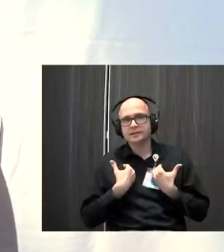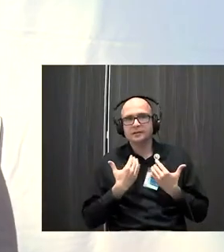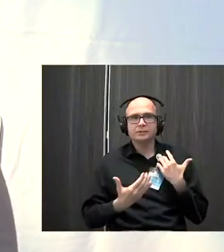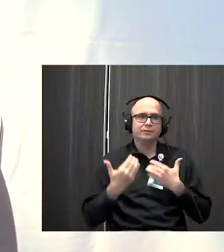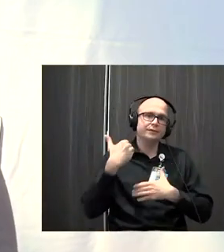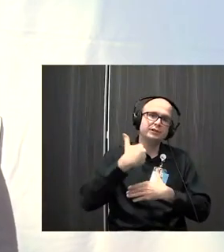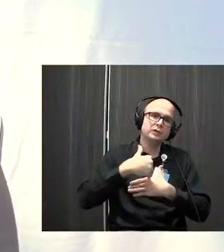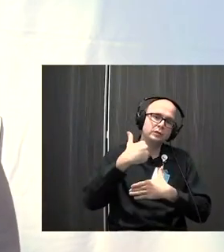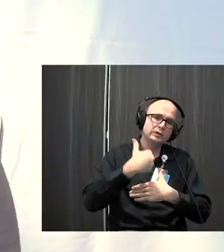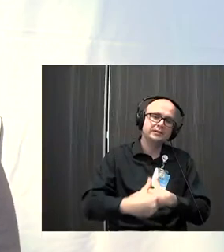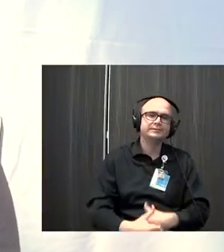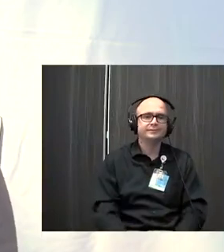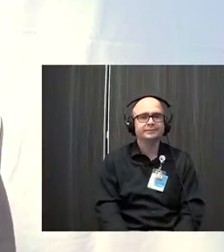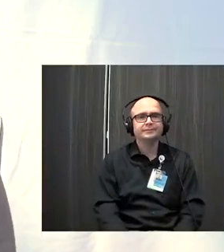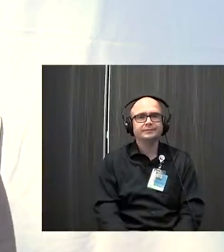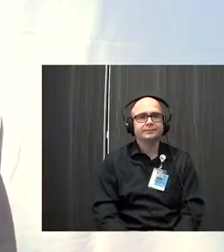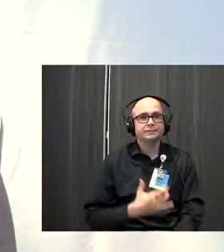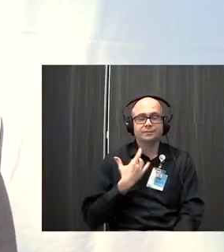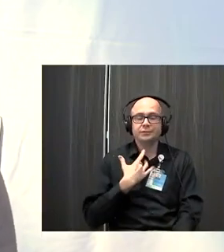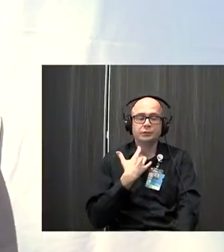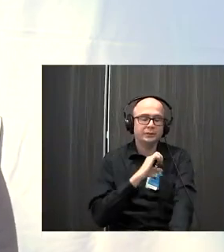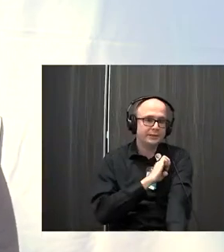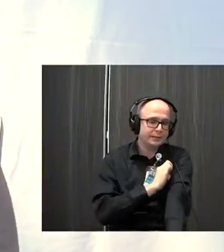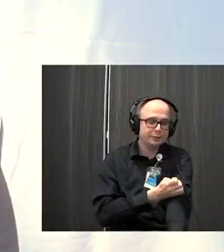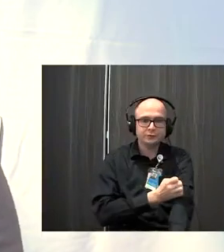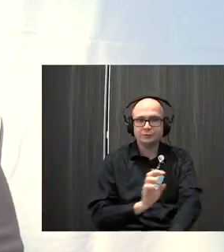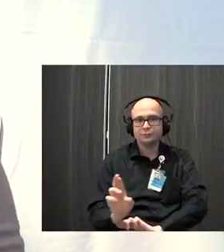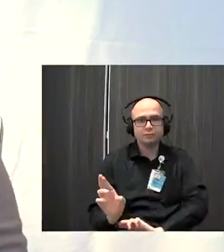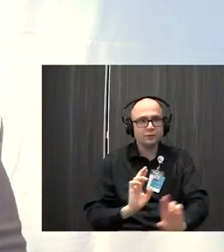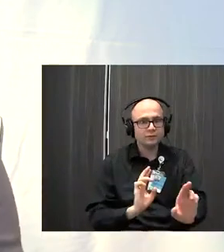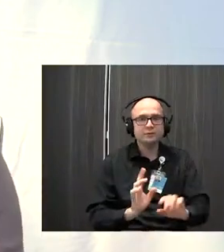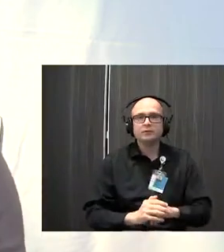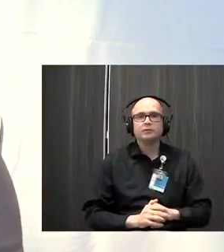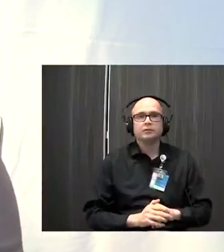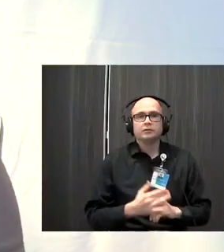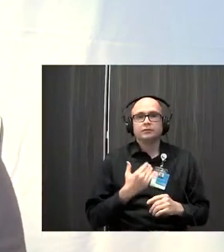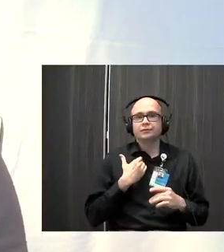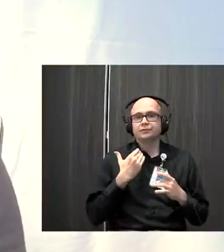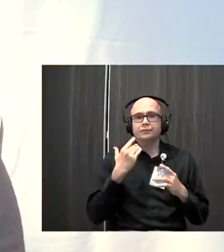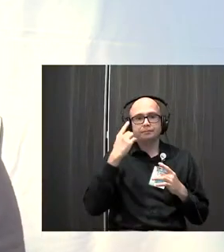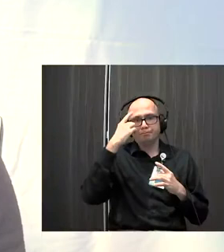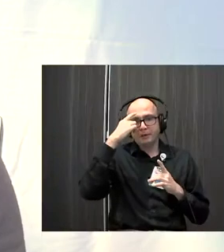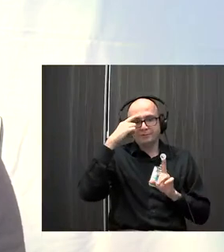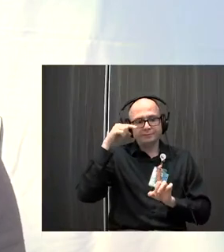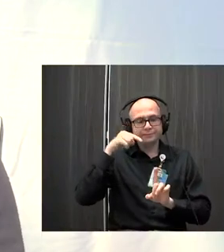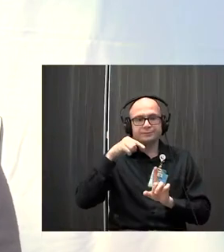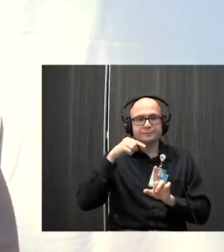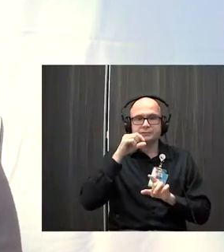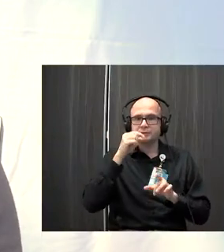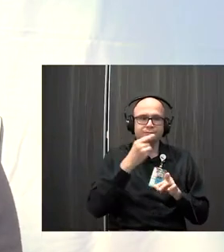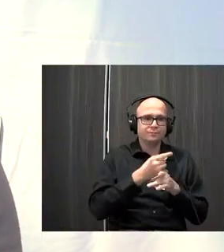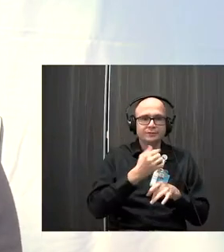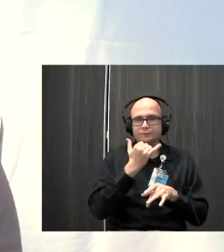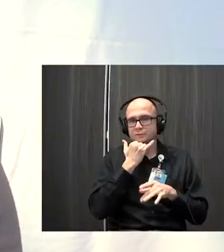feel annoyed. You might feel energized. Again, with the mindfulness practice, there's no right or wrong answer.